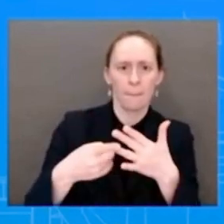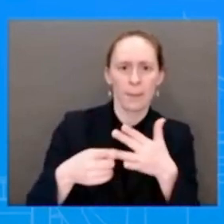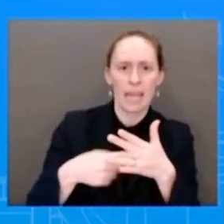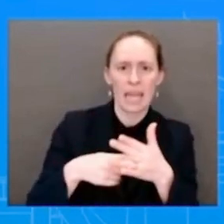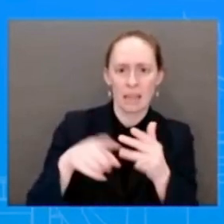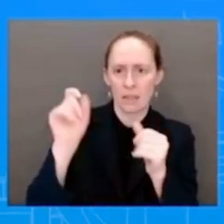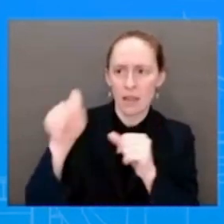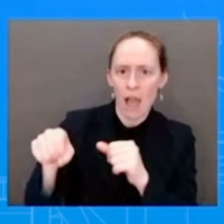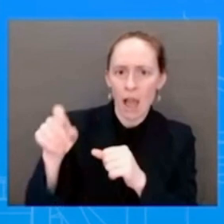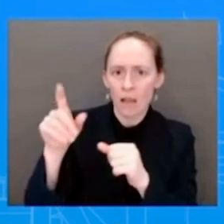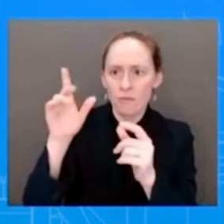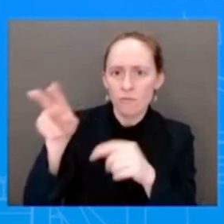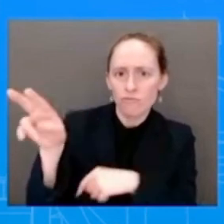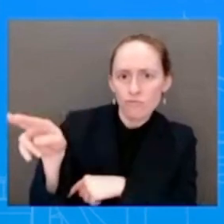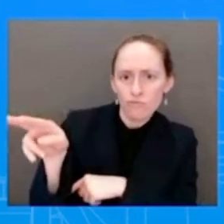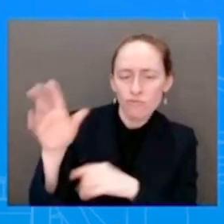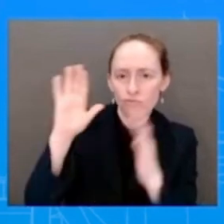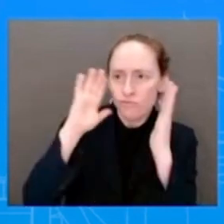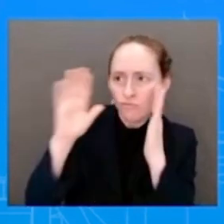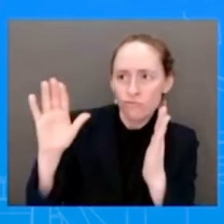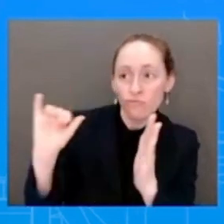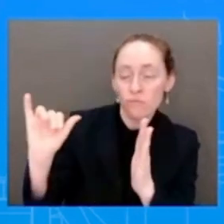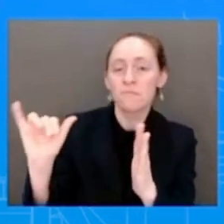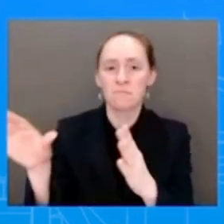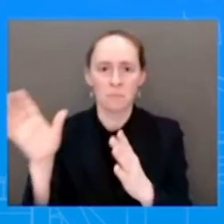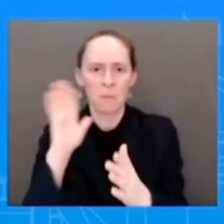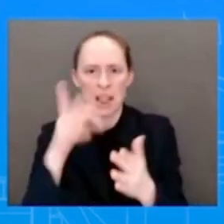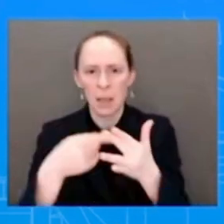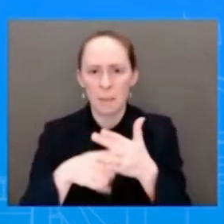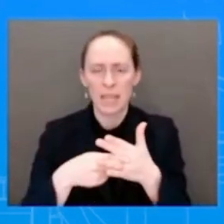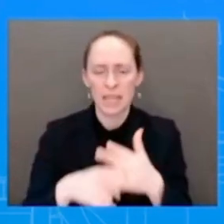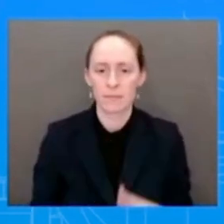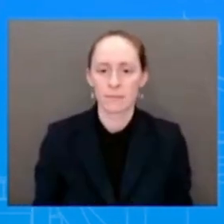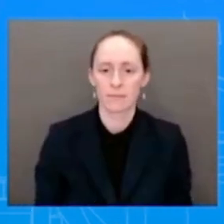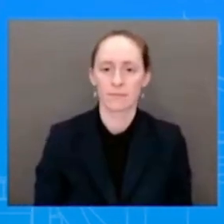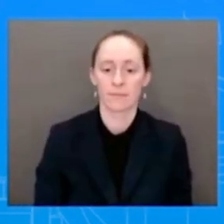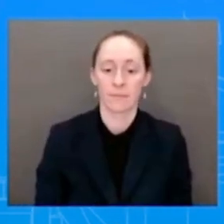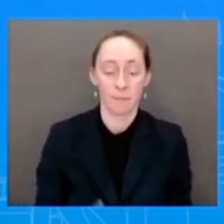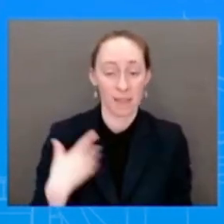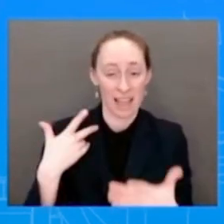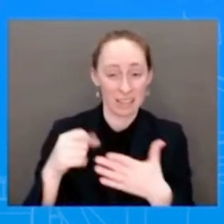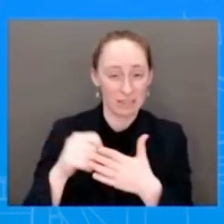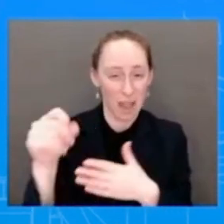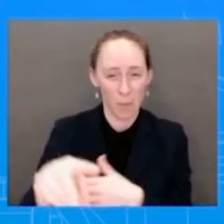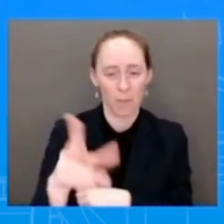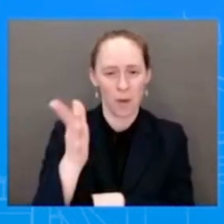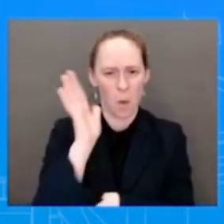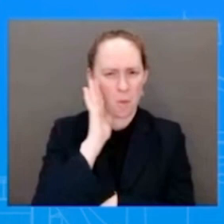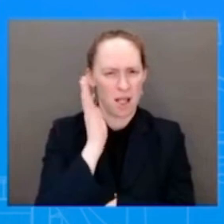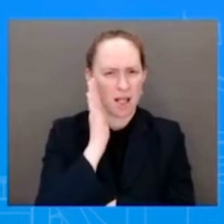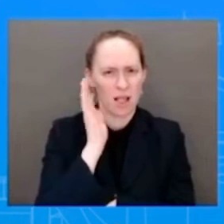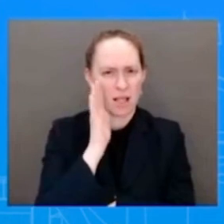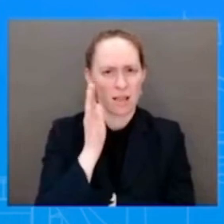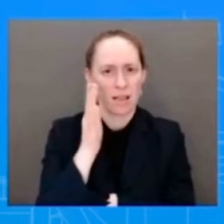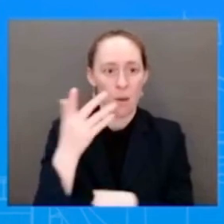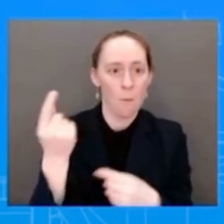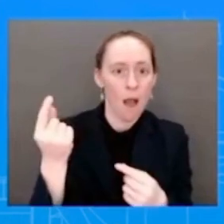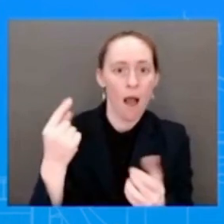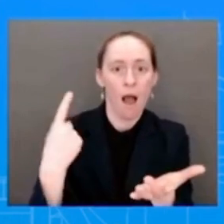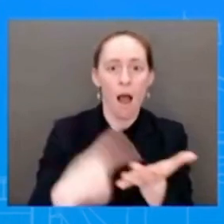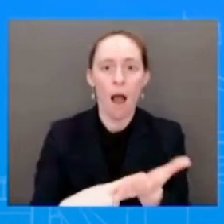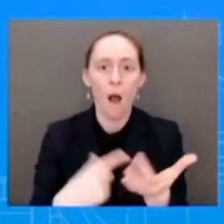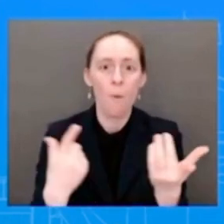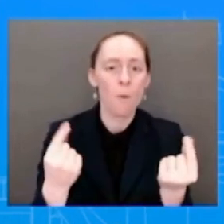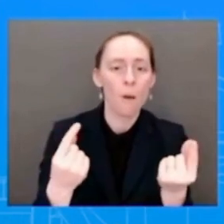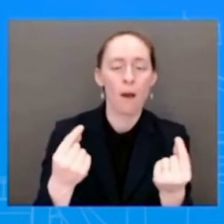Caucus to have that conversation. But certainly, I'm not going to get ahead of what specifics will be in the President. The The The Again, I'm not going